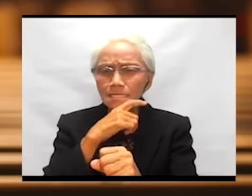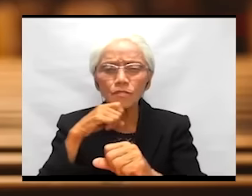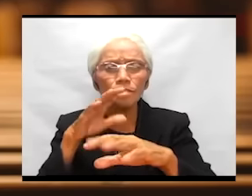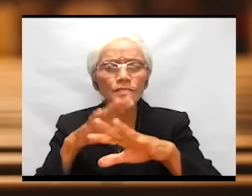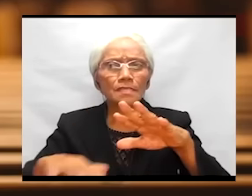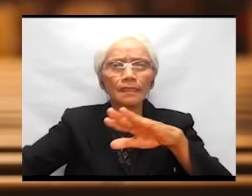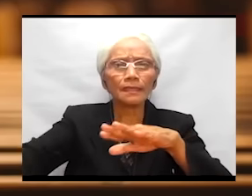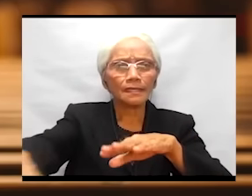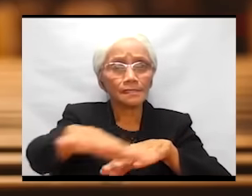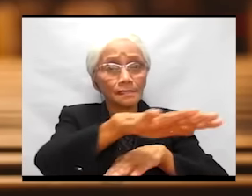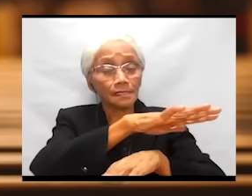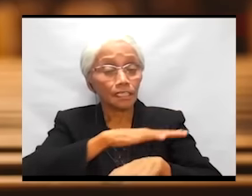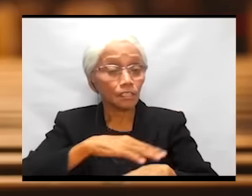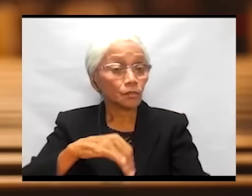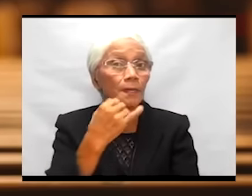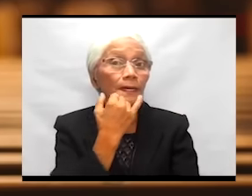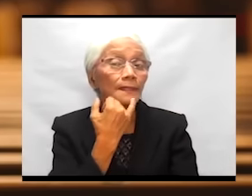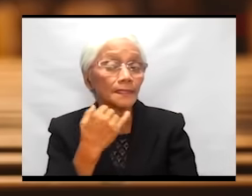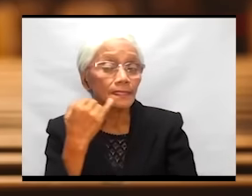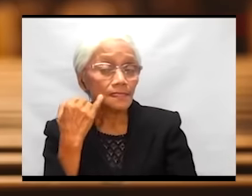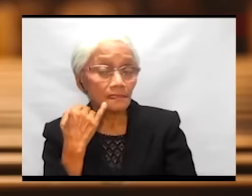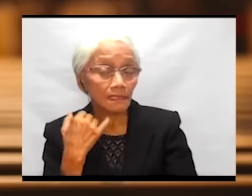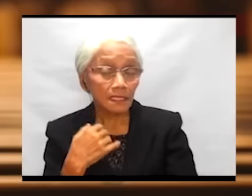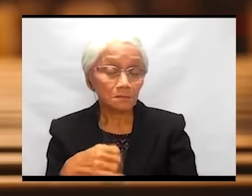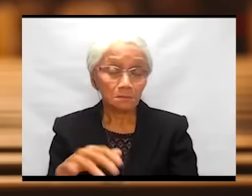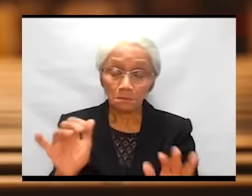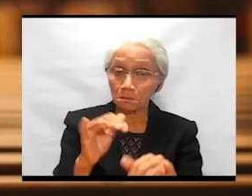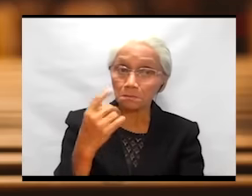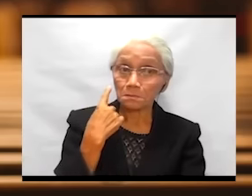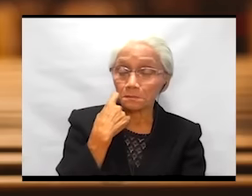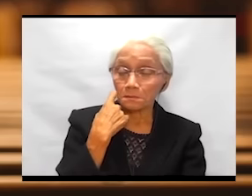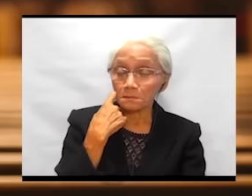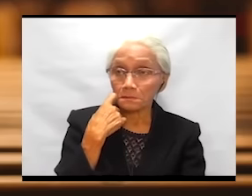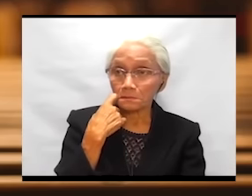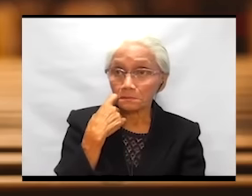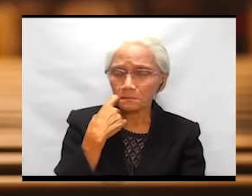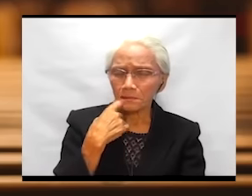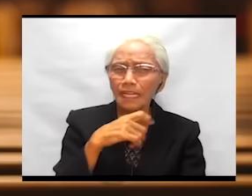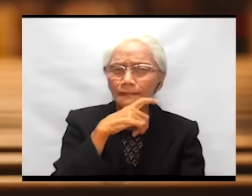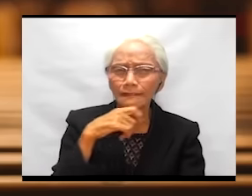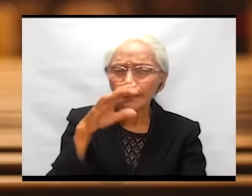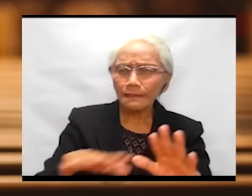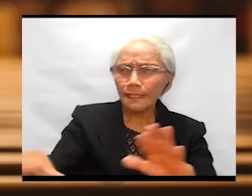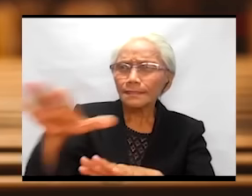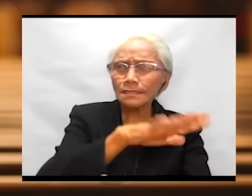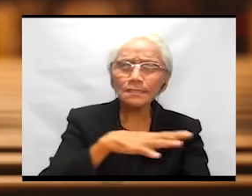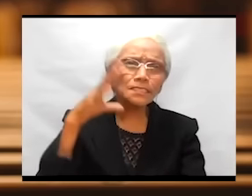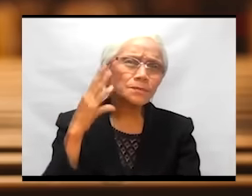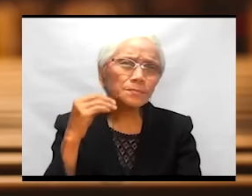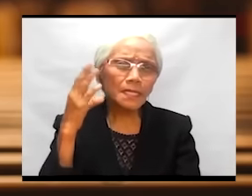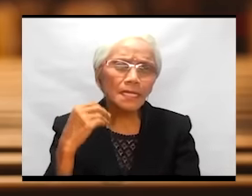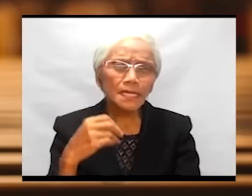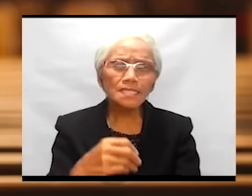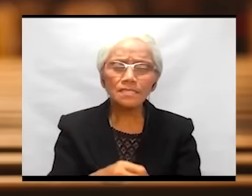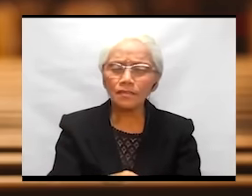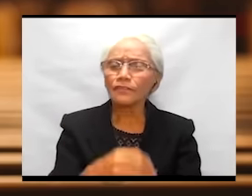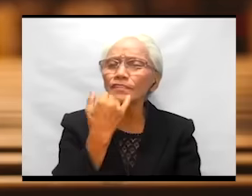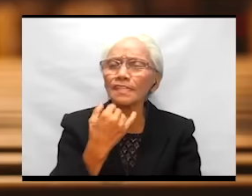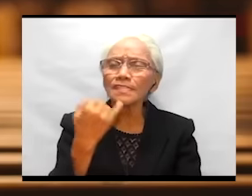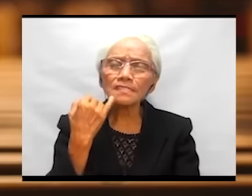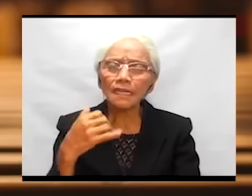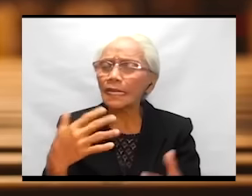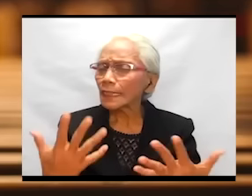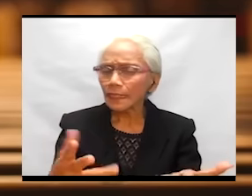desert of Israel. As we said earlier, in the desert experience of Israel, they were